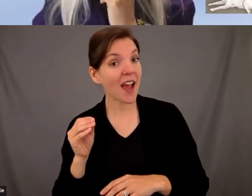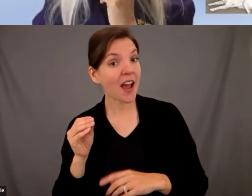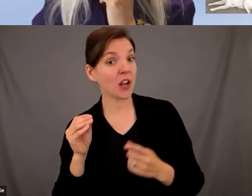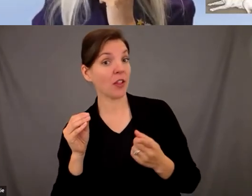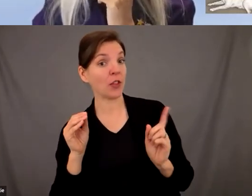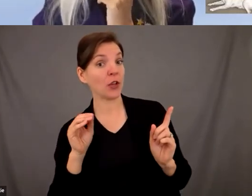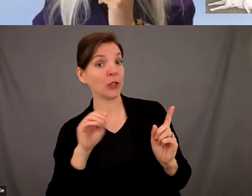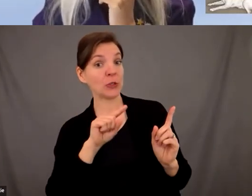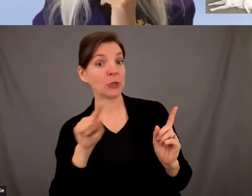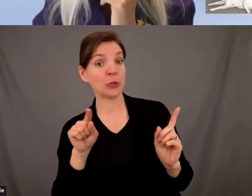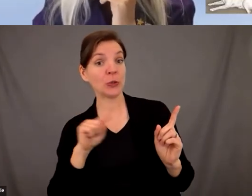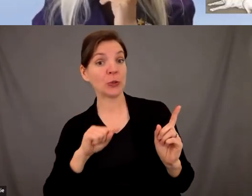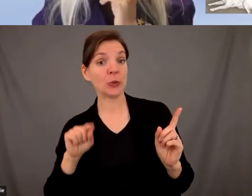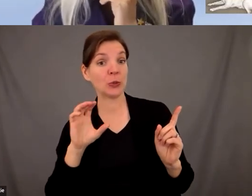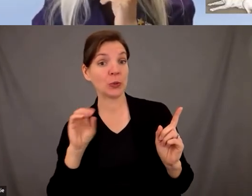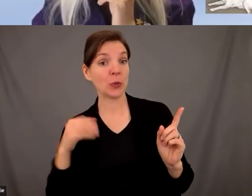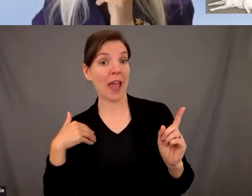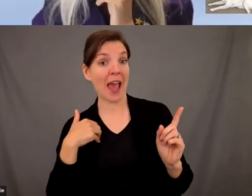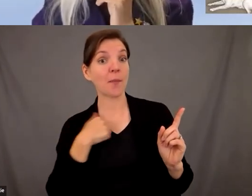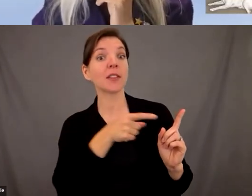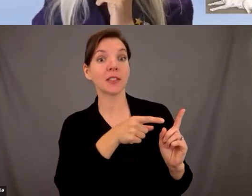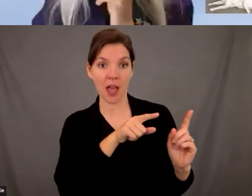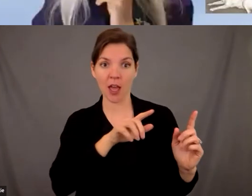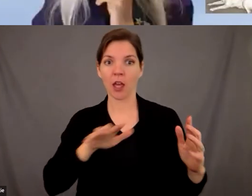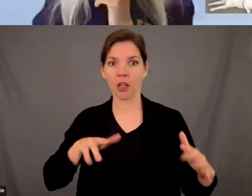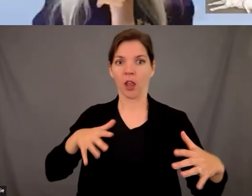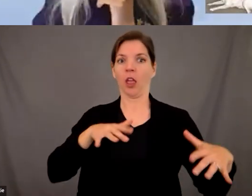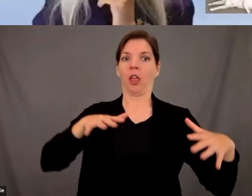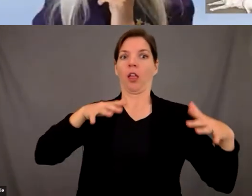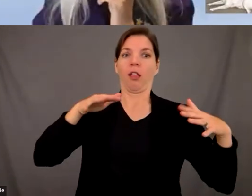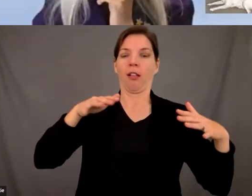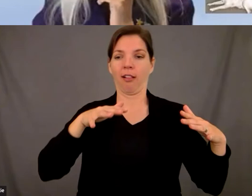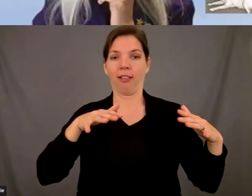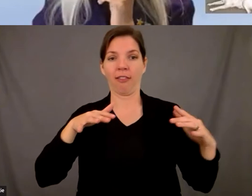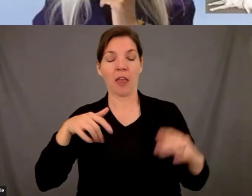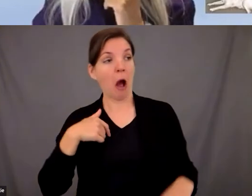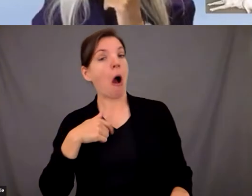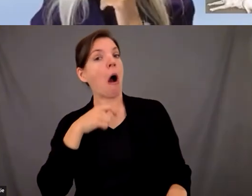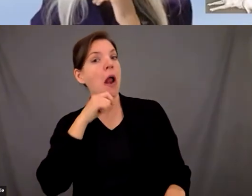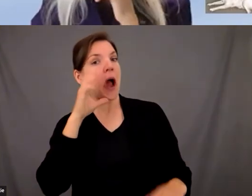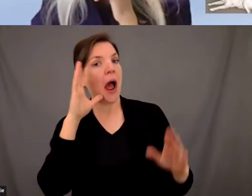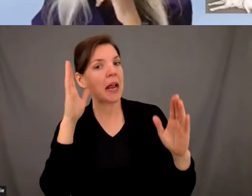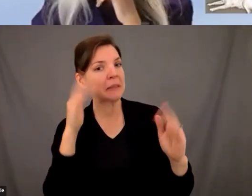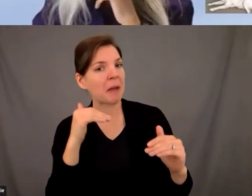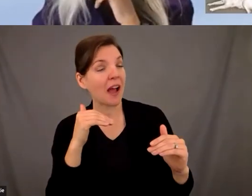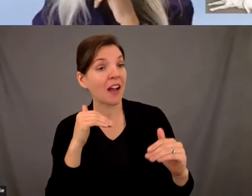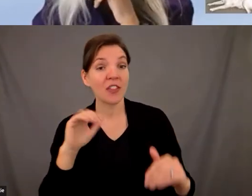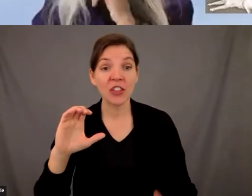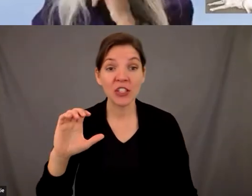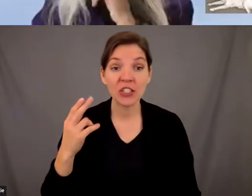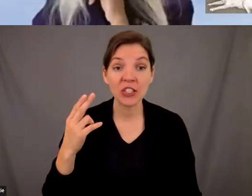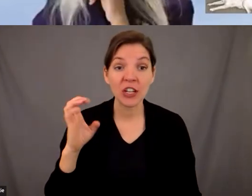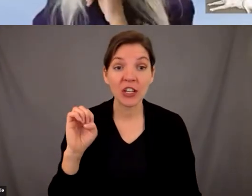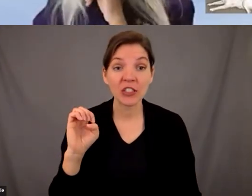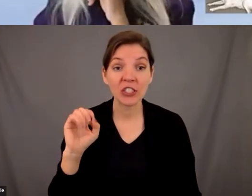animals that we we never and we were with um zoo personnel and particularly there was a cheetah that was